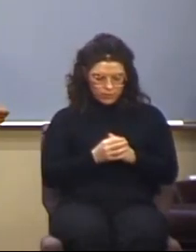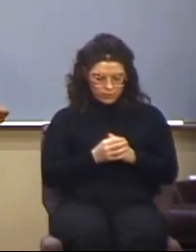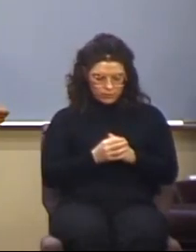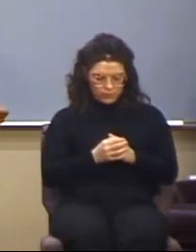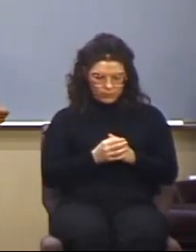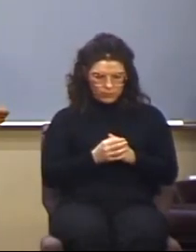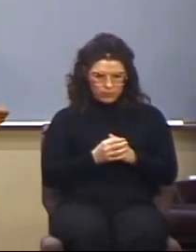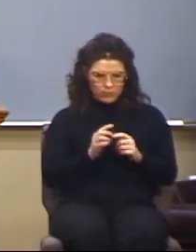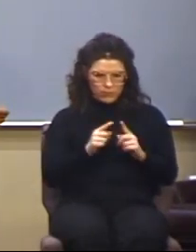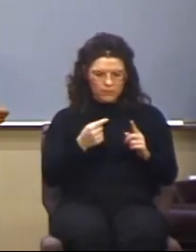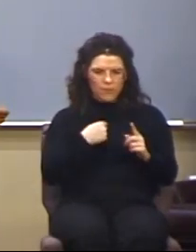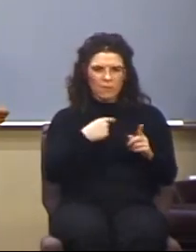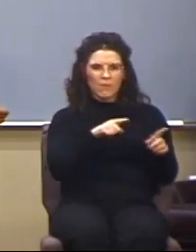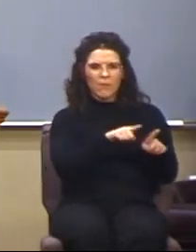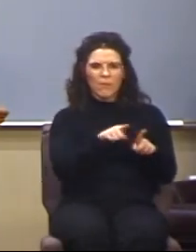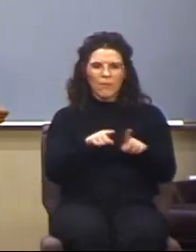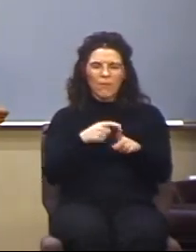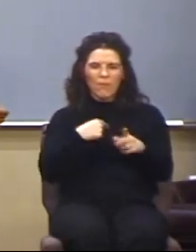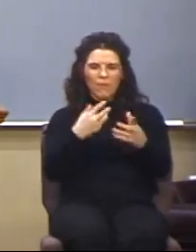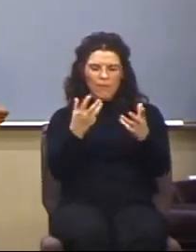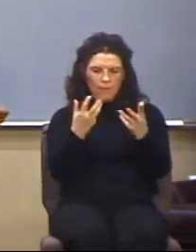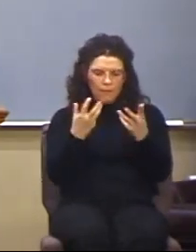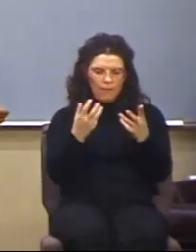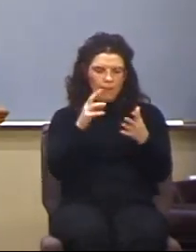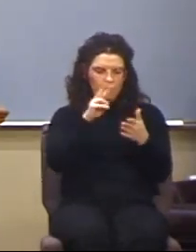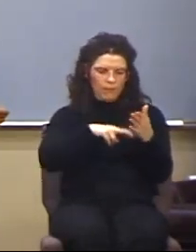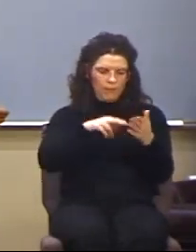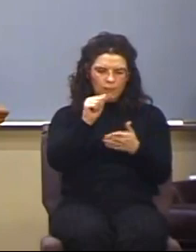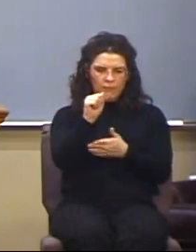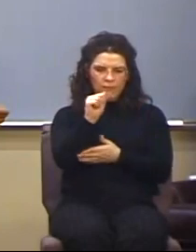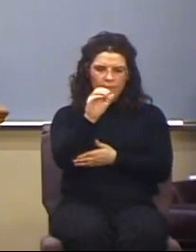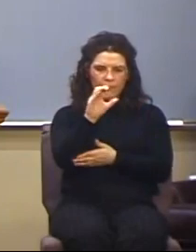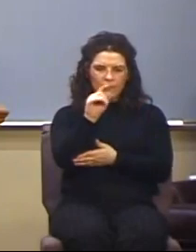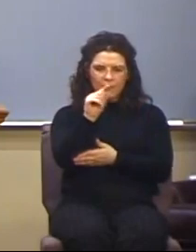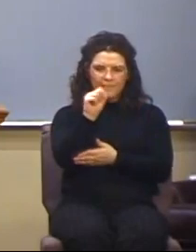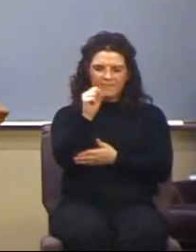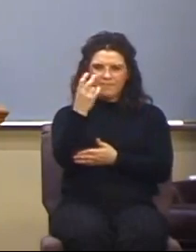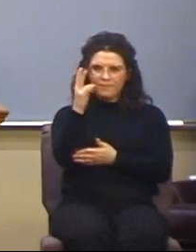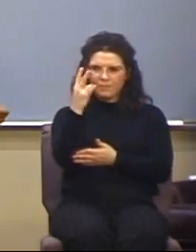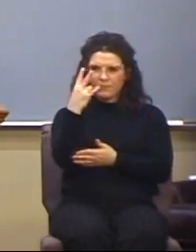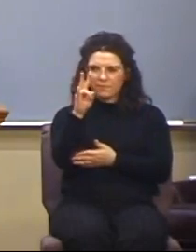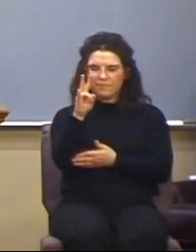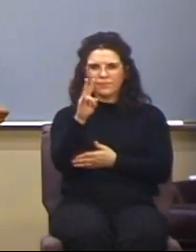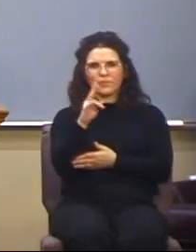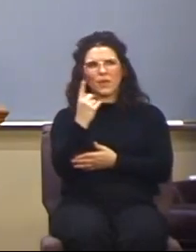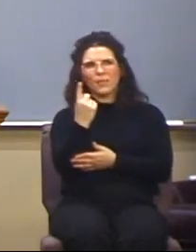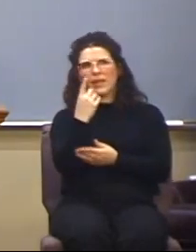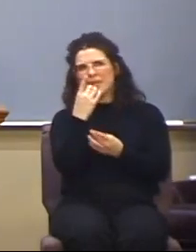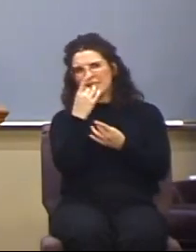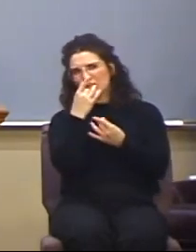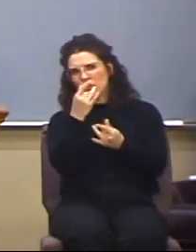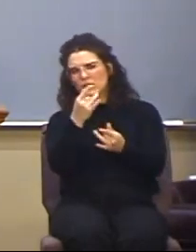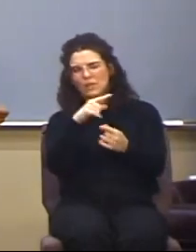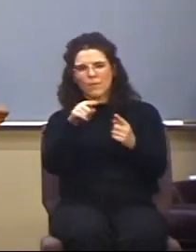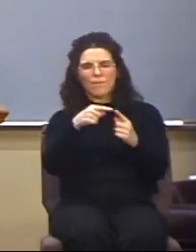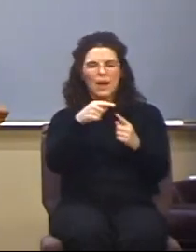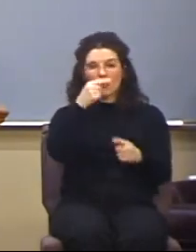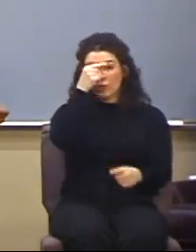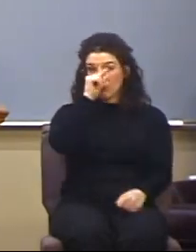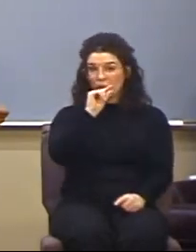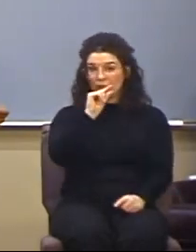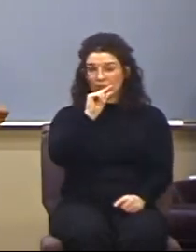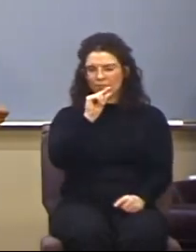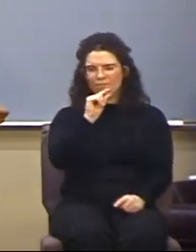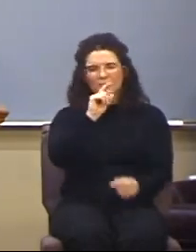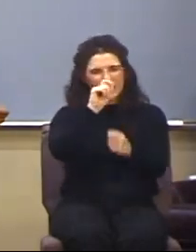chapter 17. this is something interesting about the Greeks, specifically Athens. If you go to Acts chapter